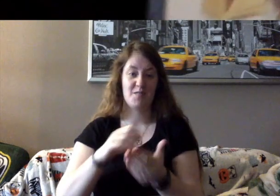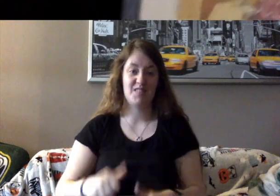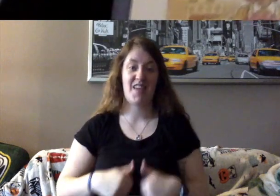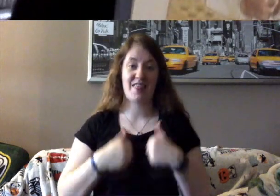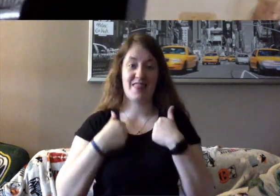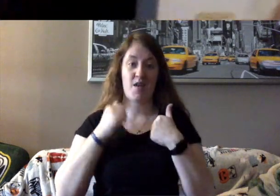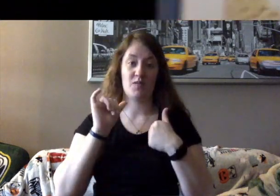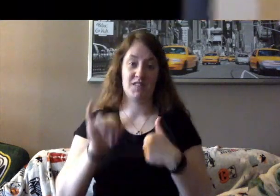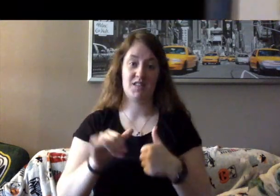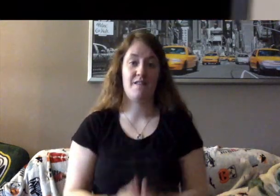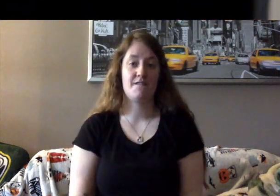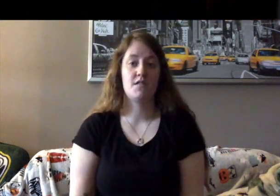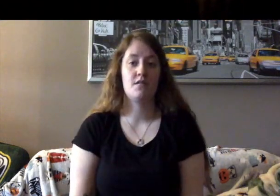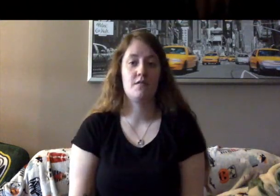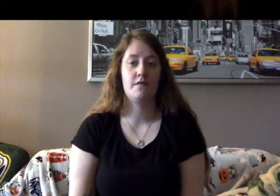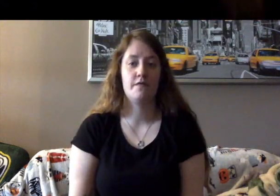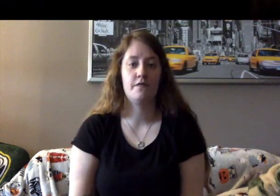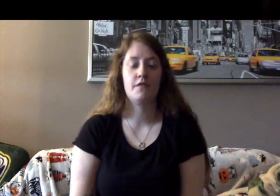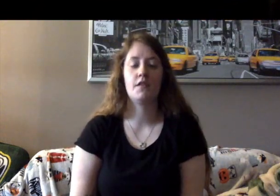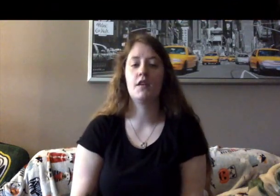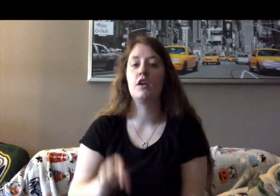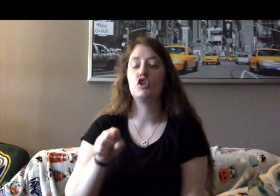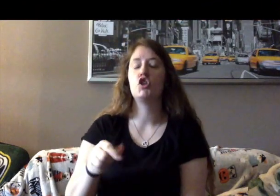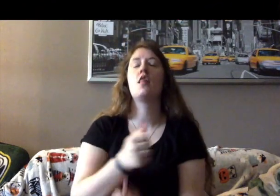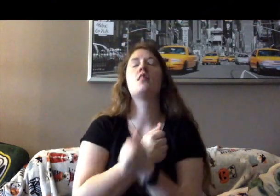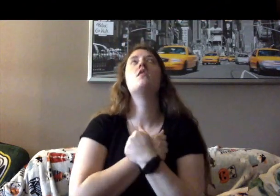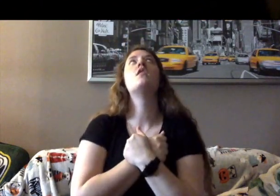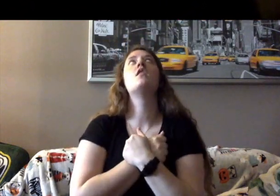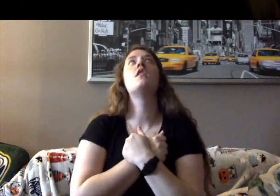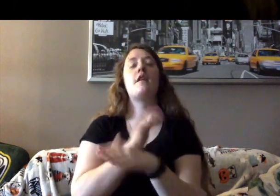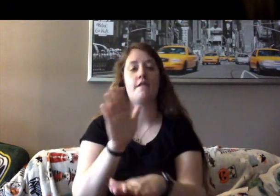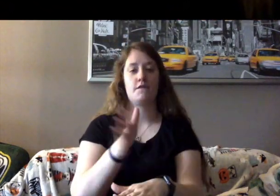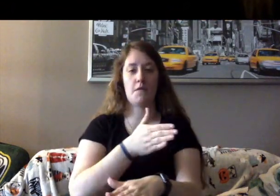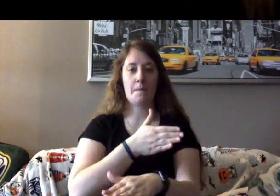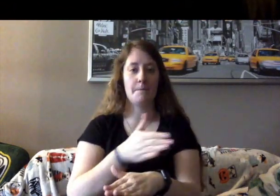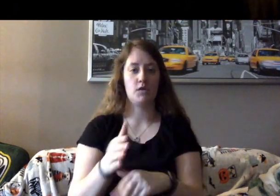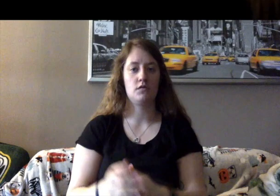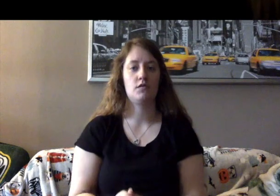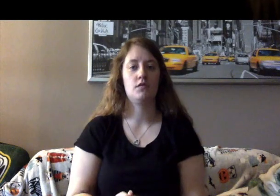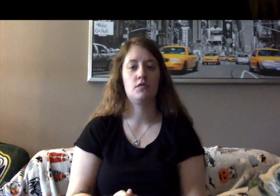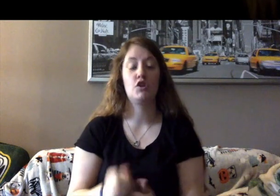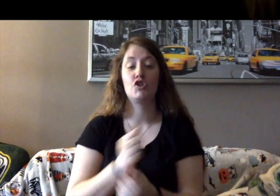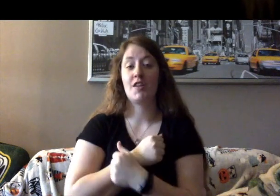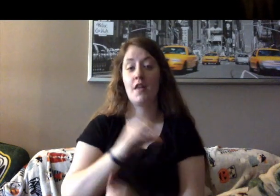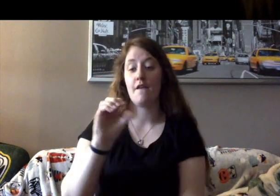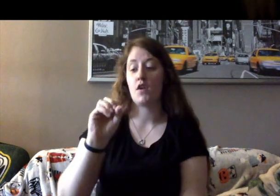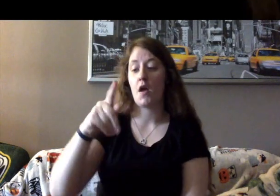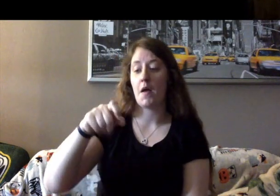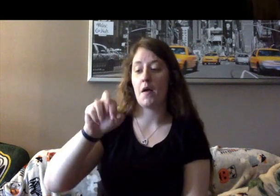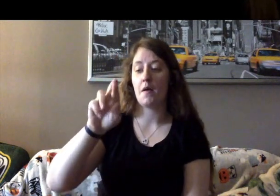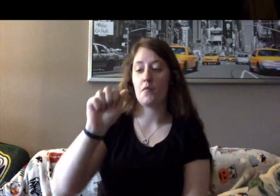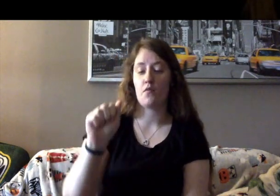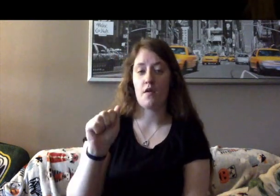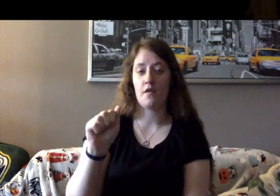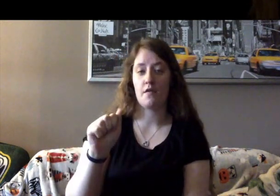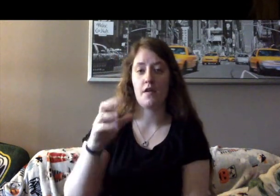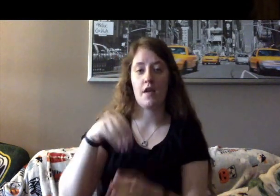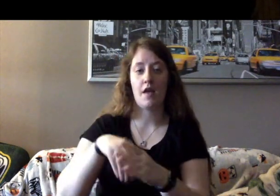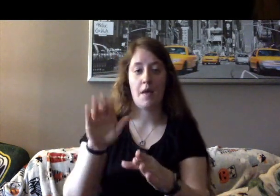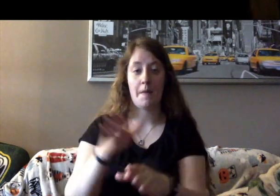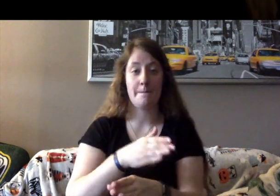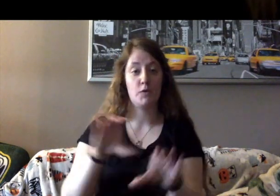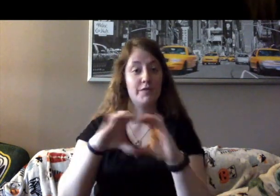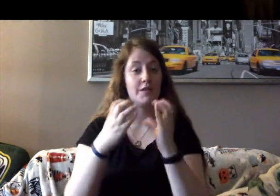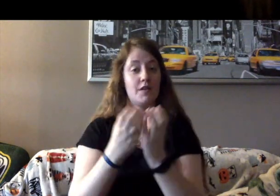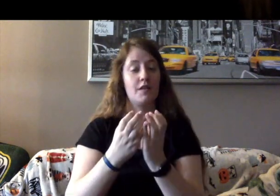Ruth loved music. She especially loved opera. In music class, she lifted her voice